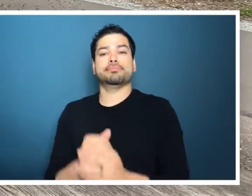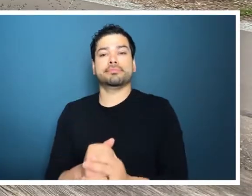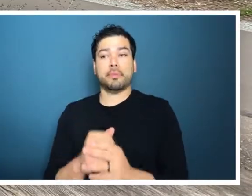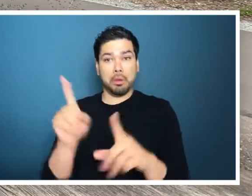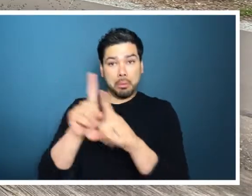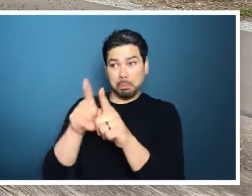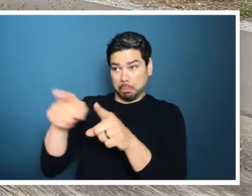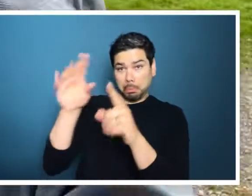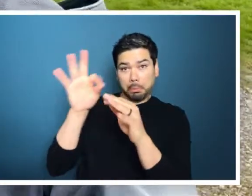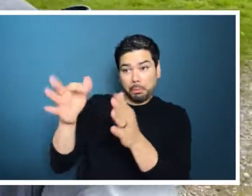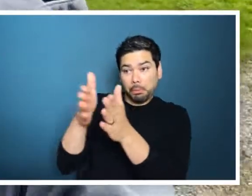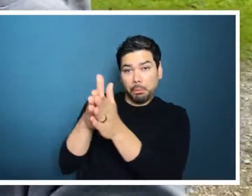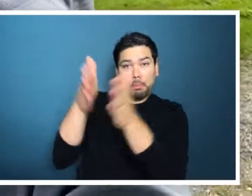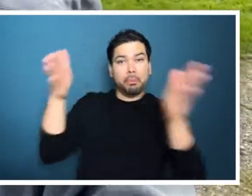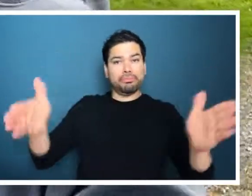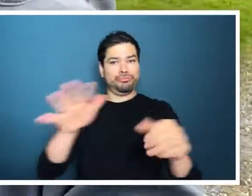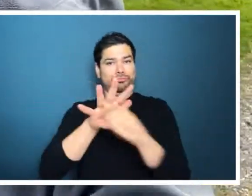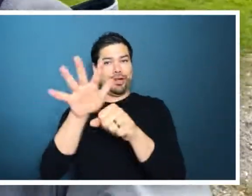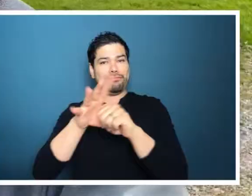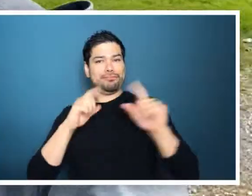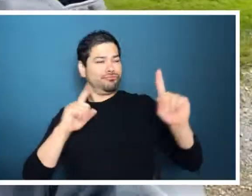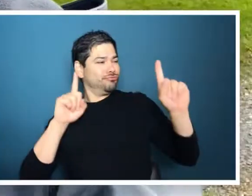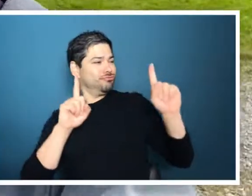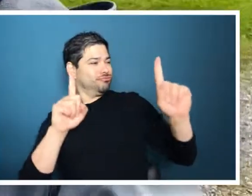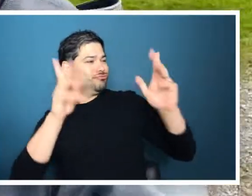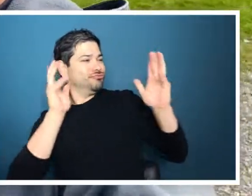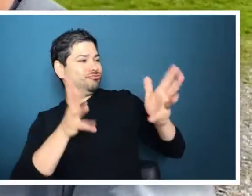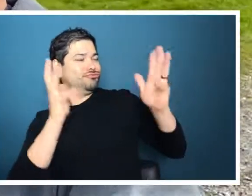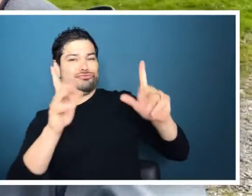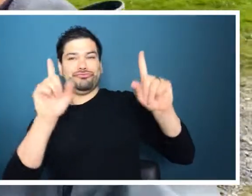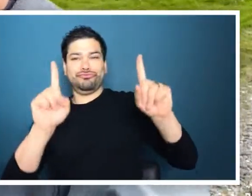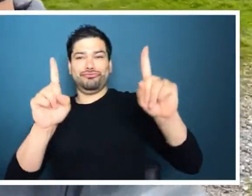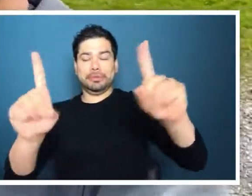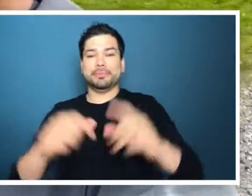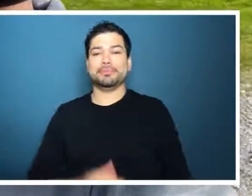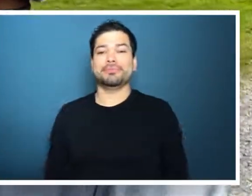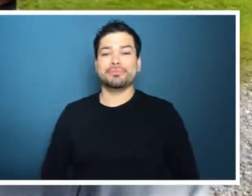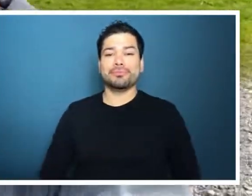bumps, wide enough for me and my friends to walk side by side at a distance.